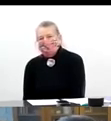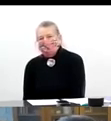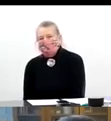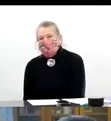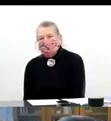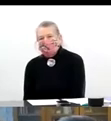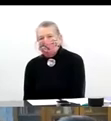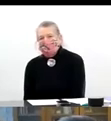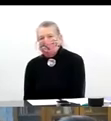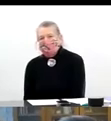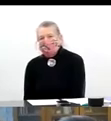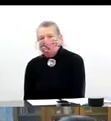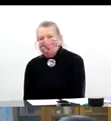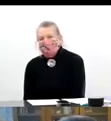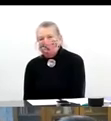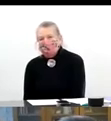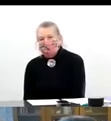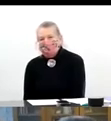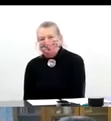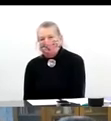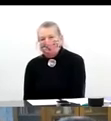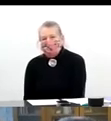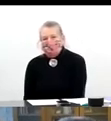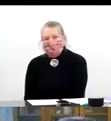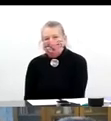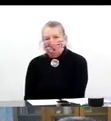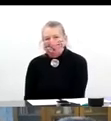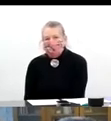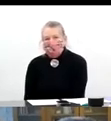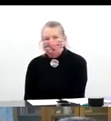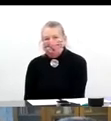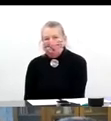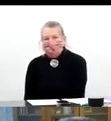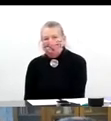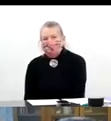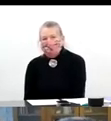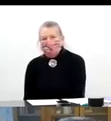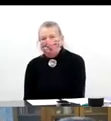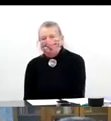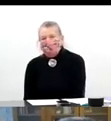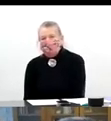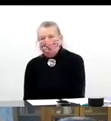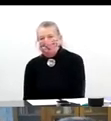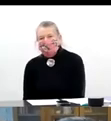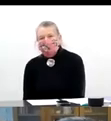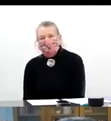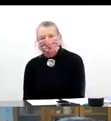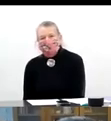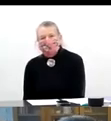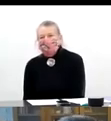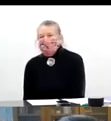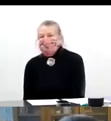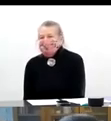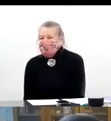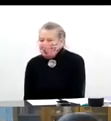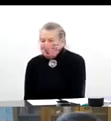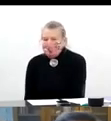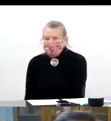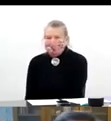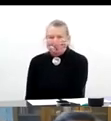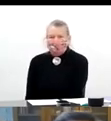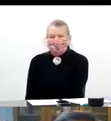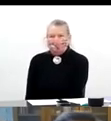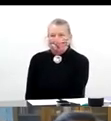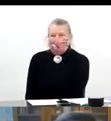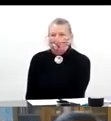I appreciate being here. Sally, thank you so much for the invitation. Happy to, uh, to answer any questions I can. Hey, Bill,